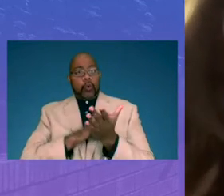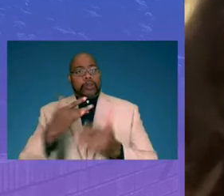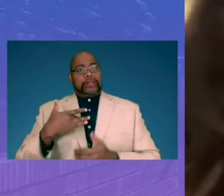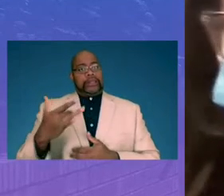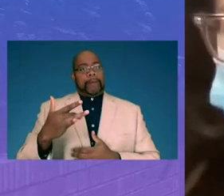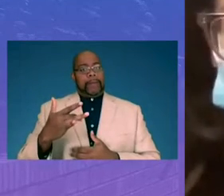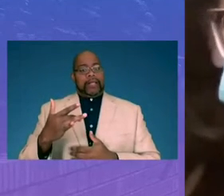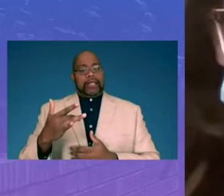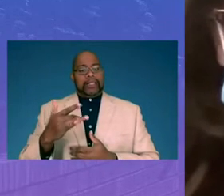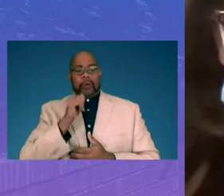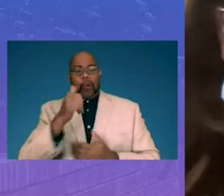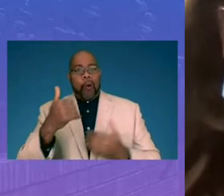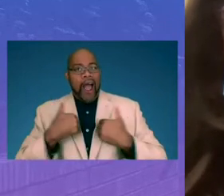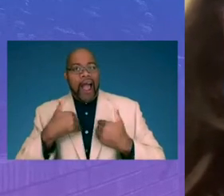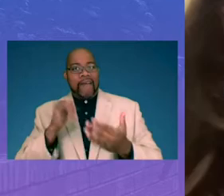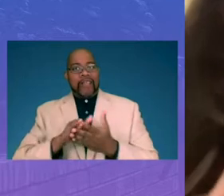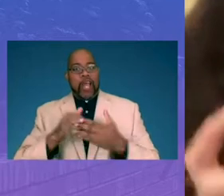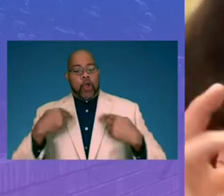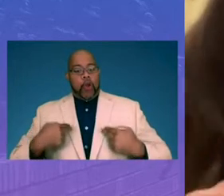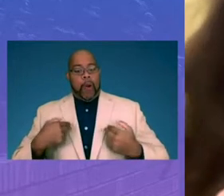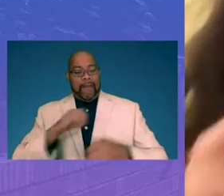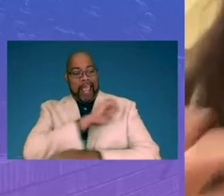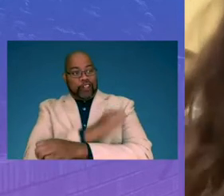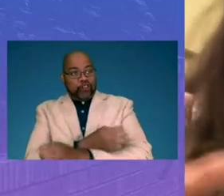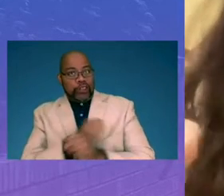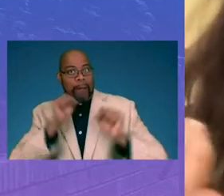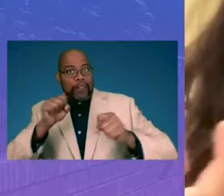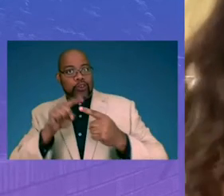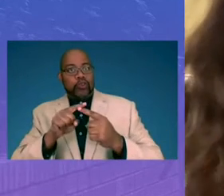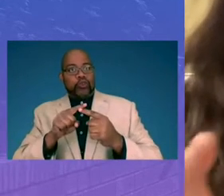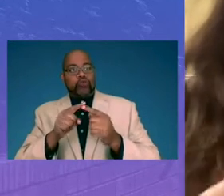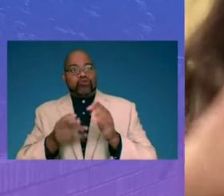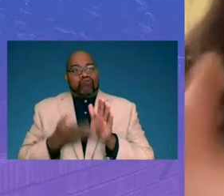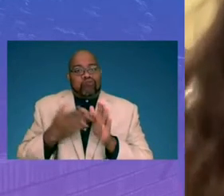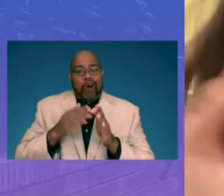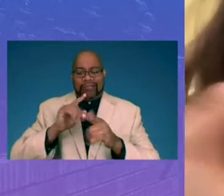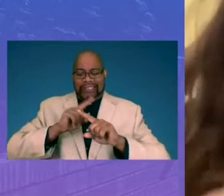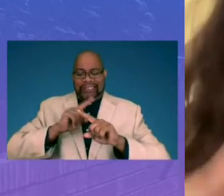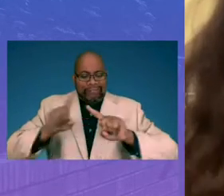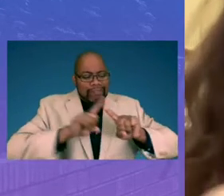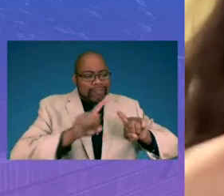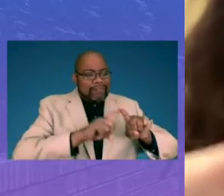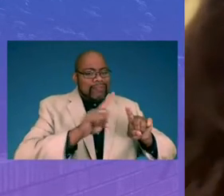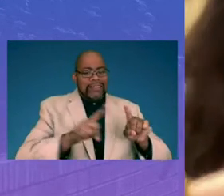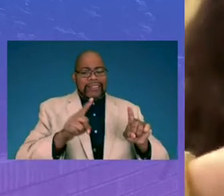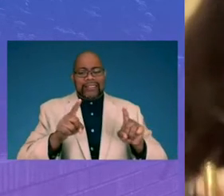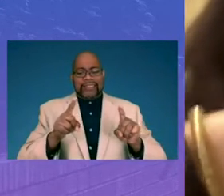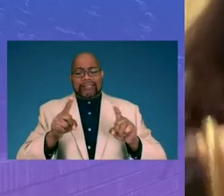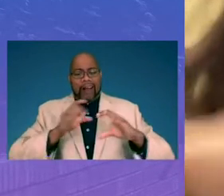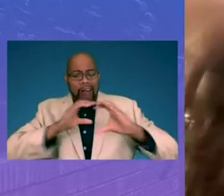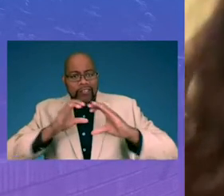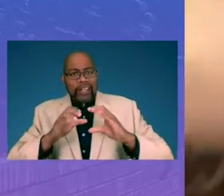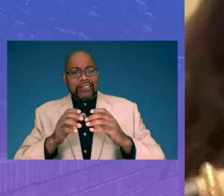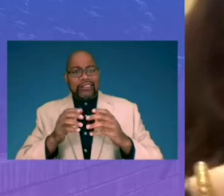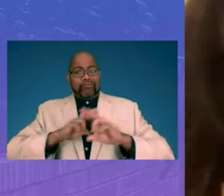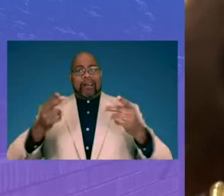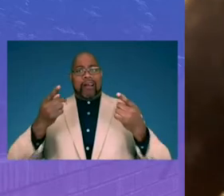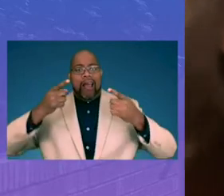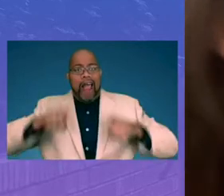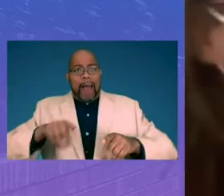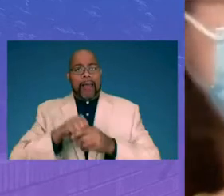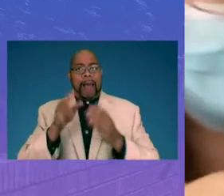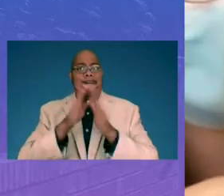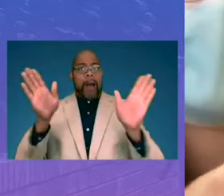don't have the human energy to be able to run all of these ripe conversations that are ready to happen in public-private